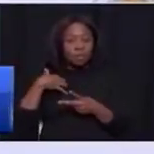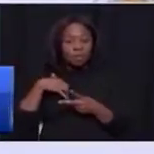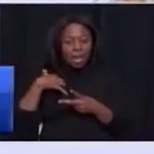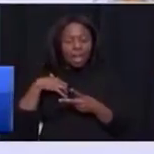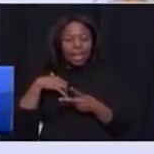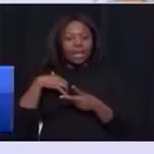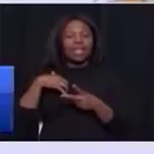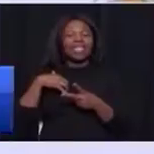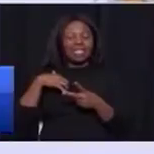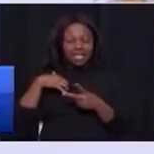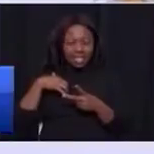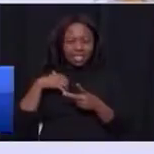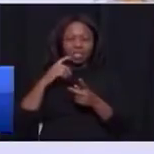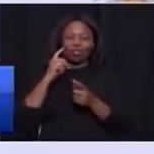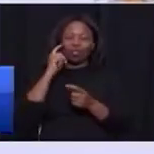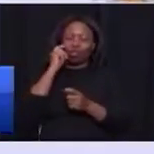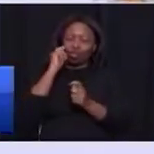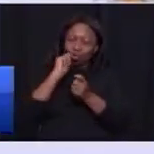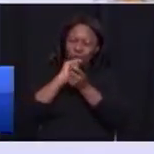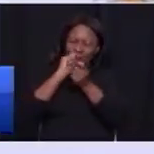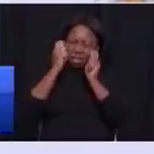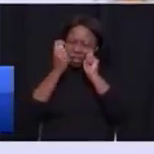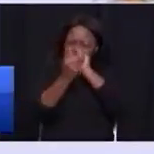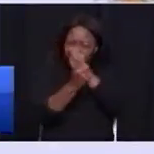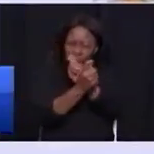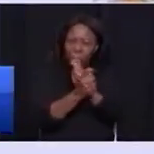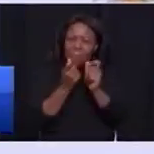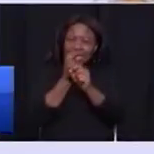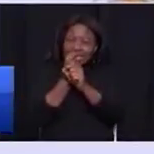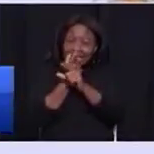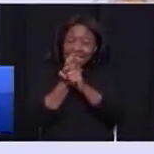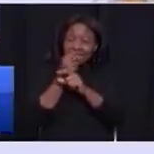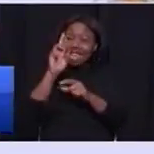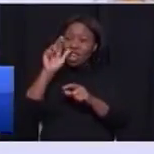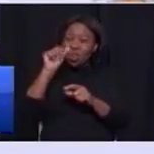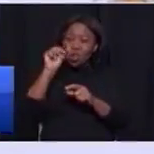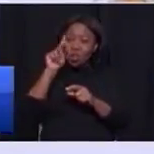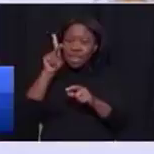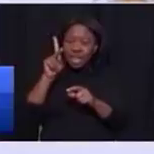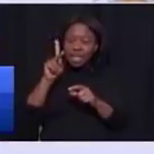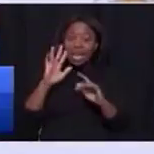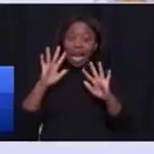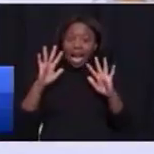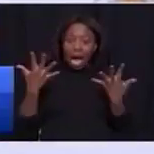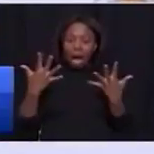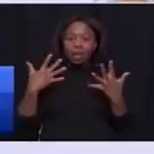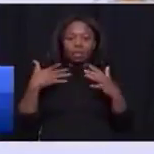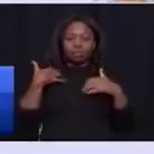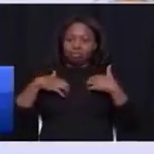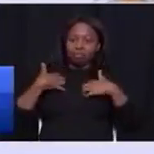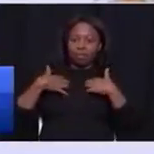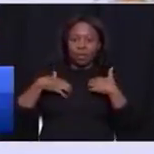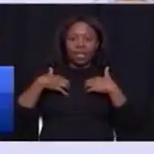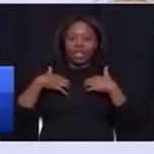transform all taxi range facilities into vibrant economic nodes in every